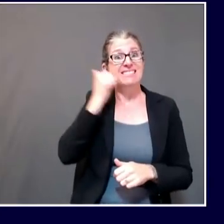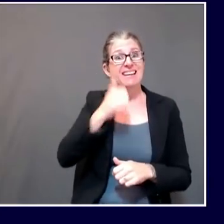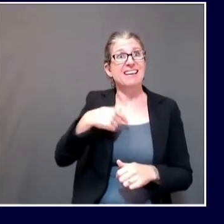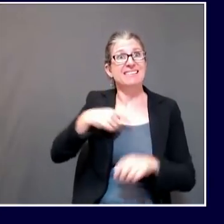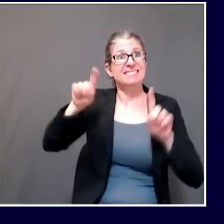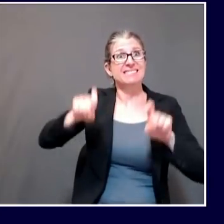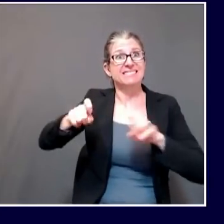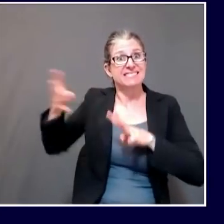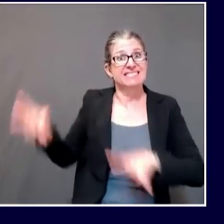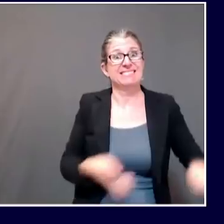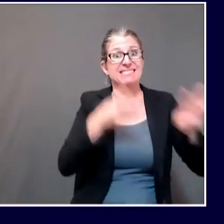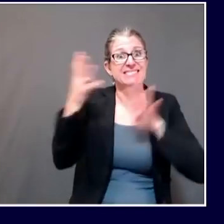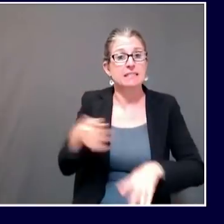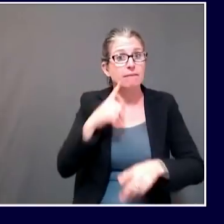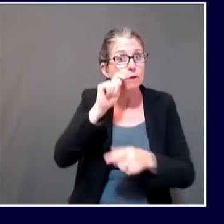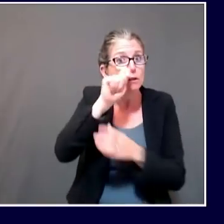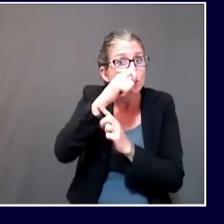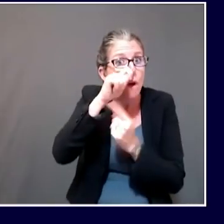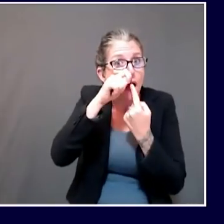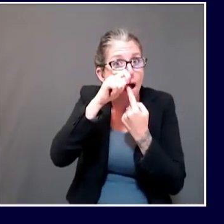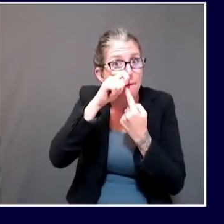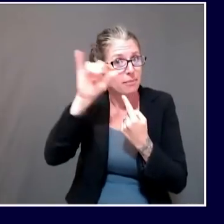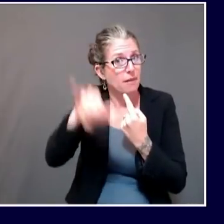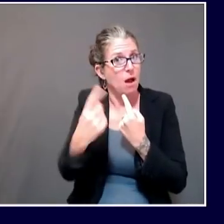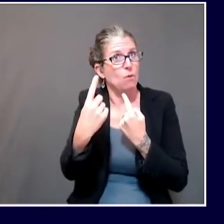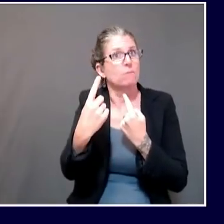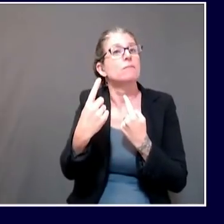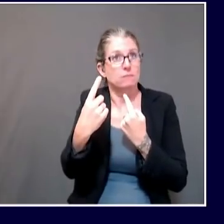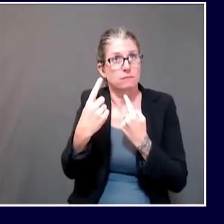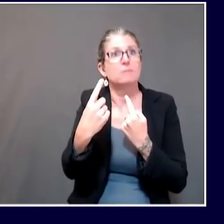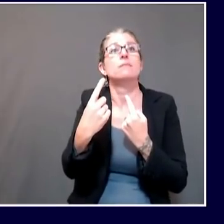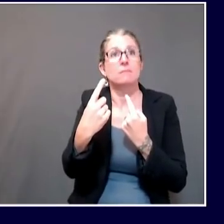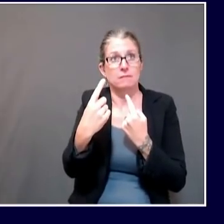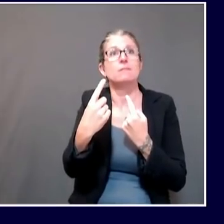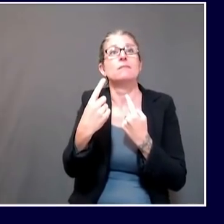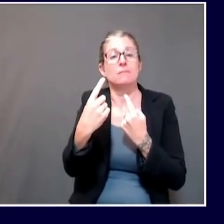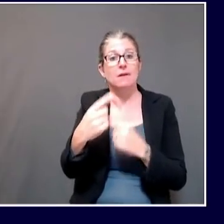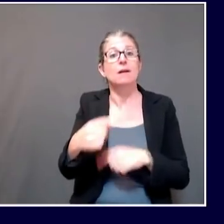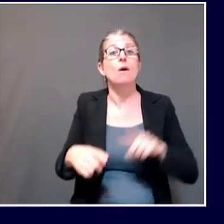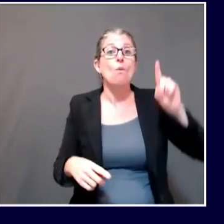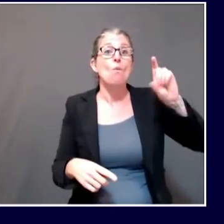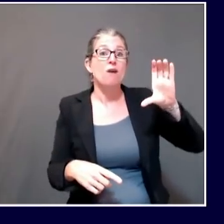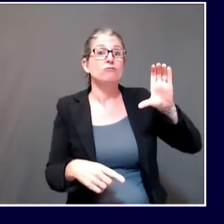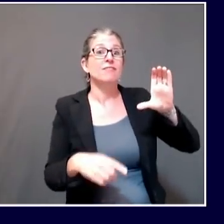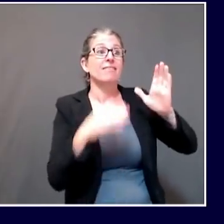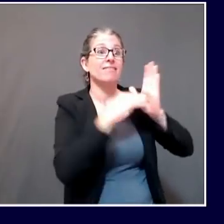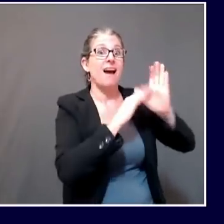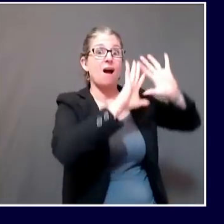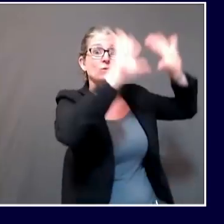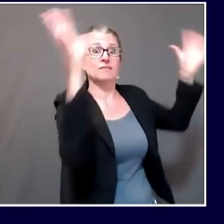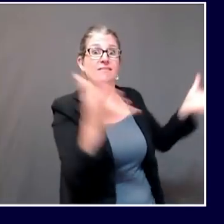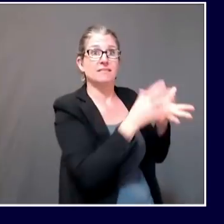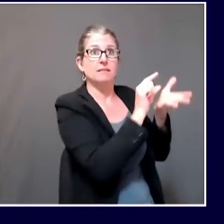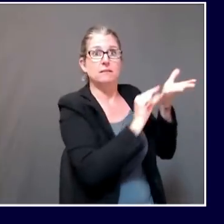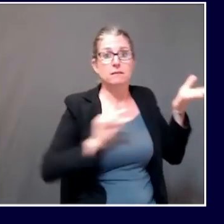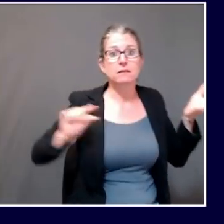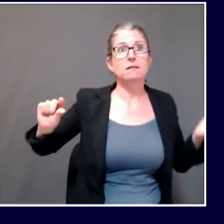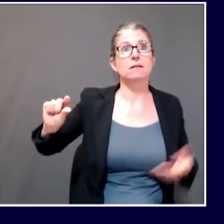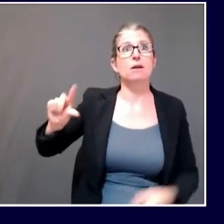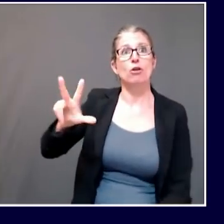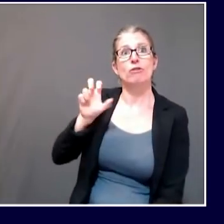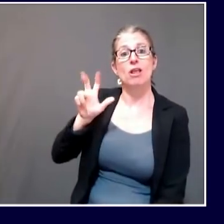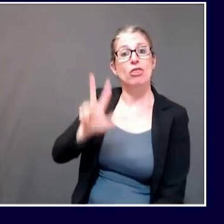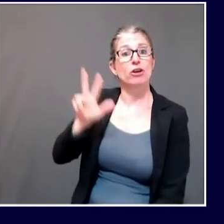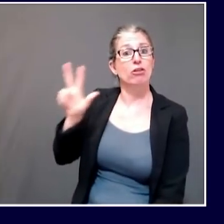PCR tests is at 333 tests per 100,000. To put that number in perspective,